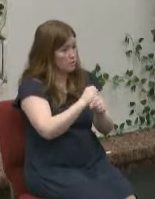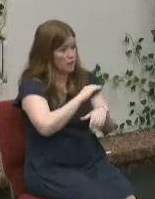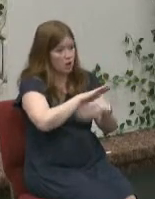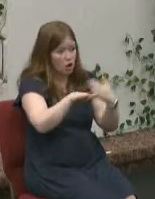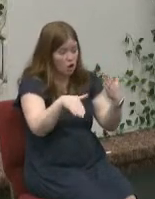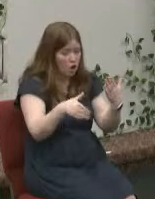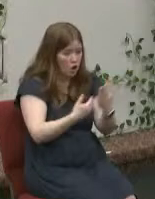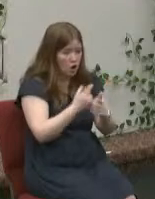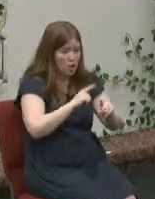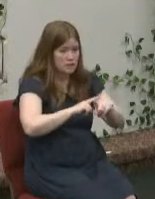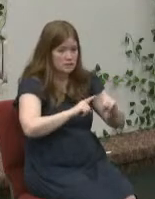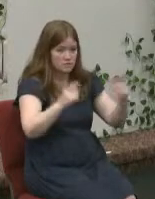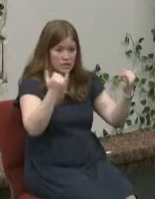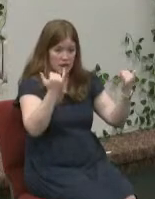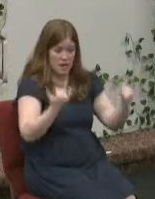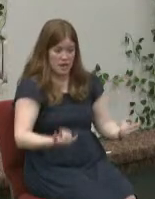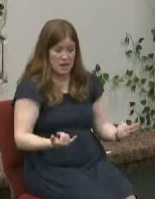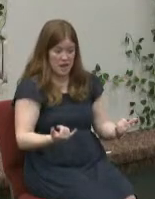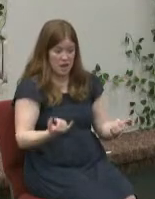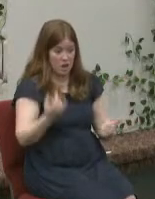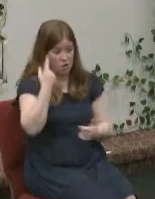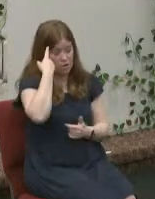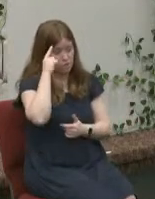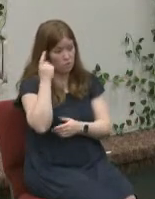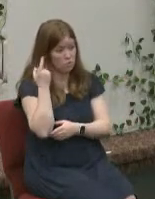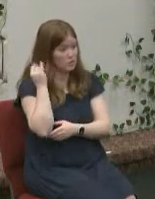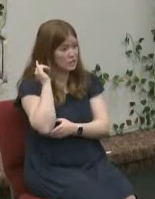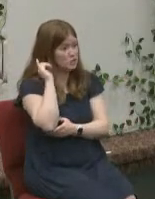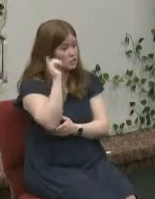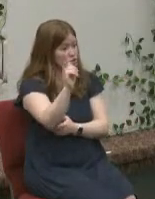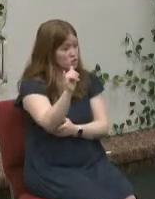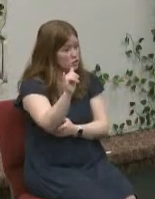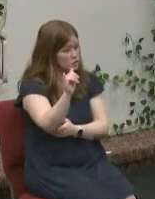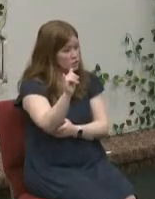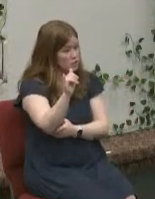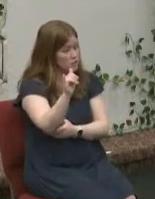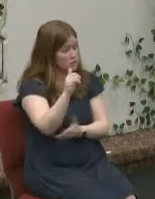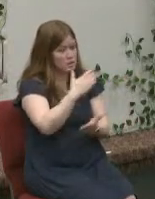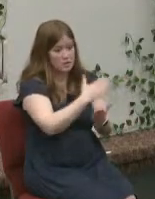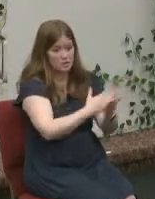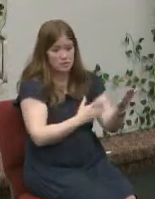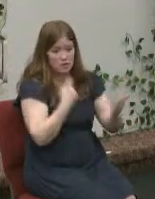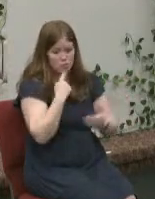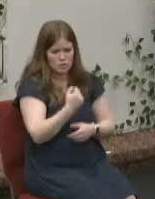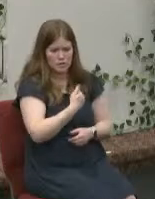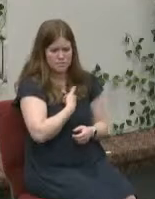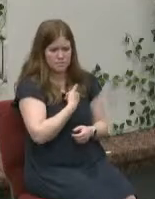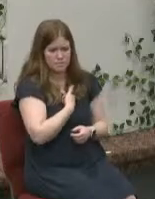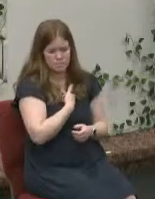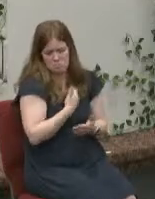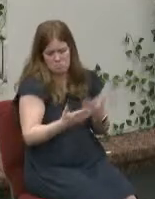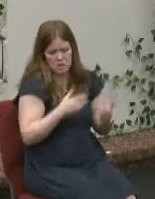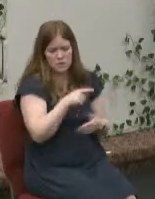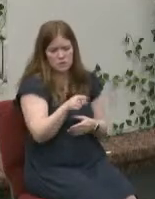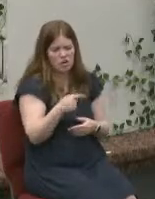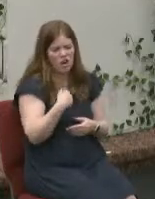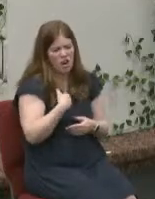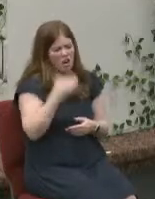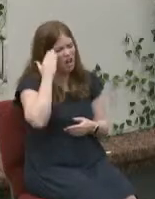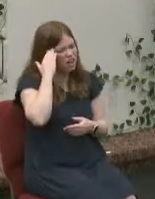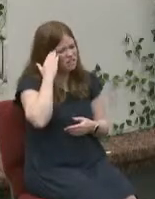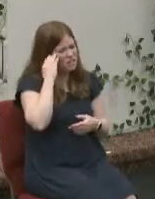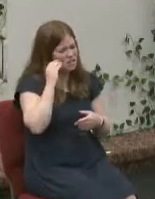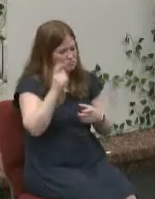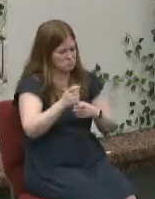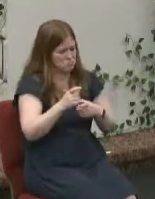difference both now and for eternity and so there are some who say to themselves and maybe it's you this morning well i think i can